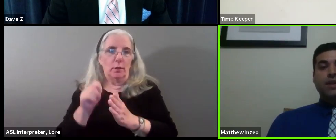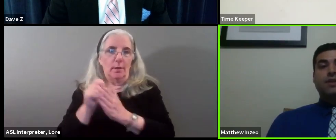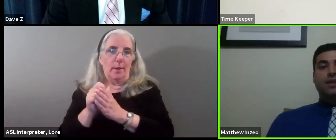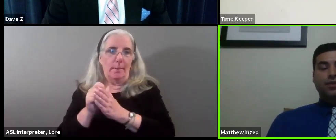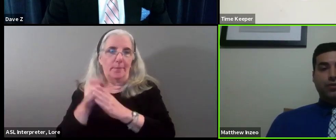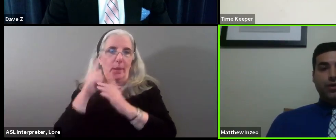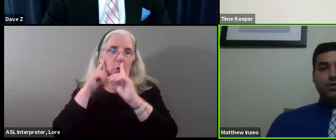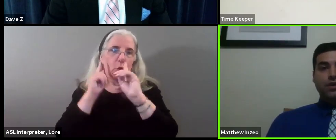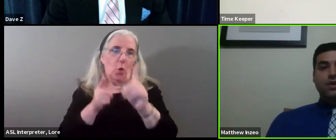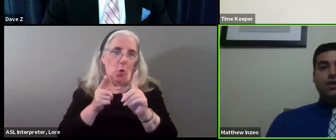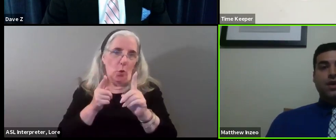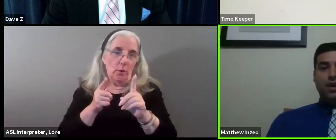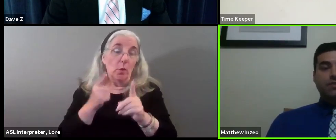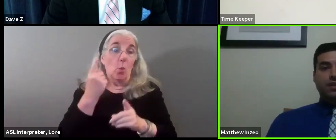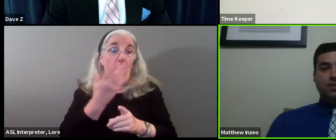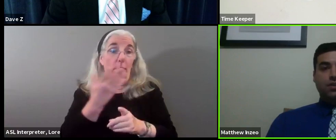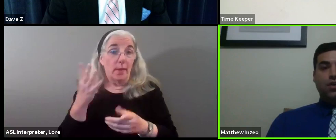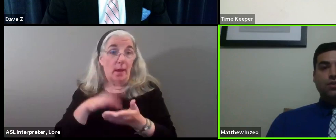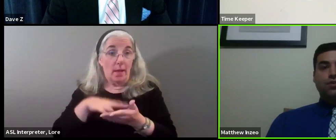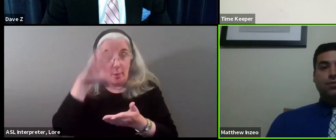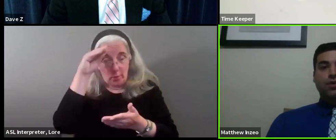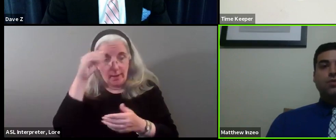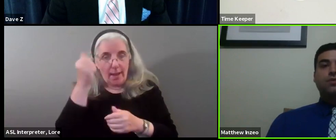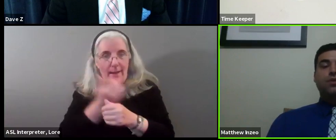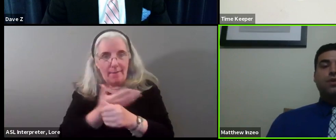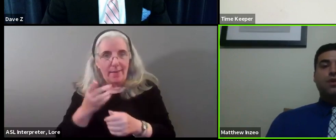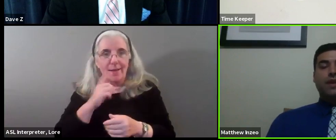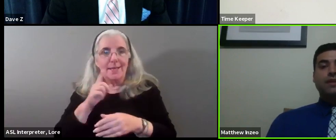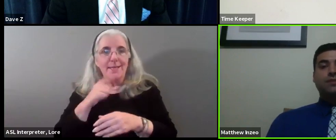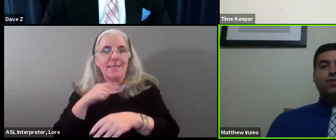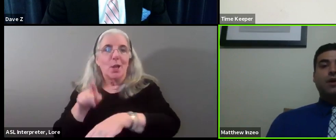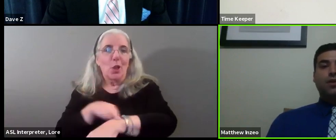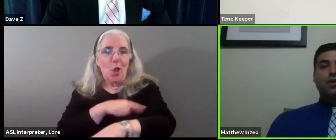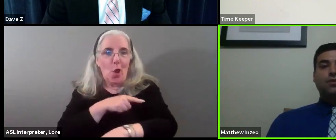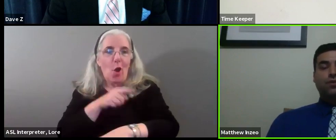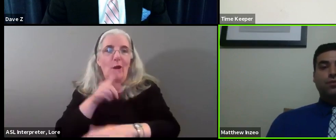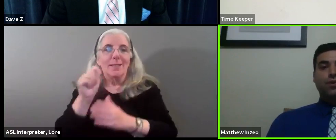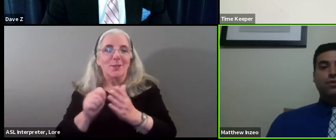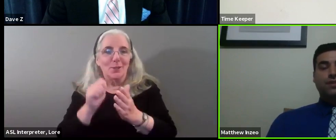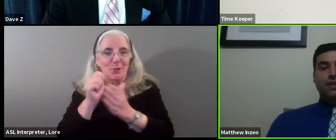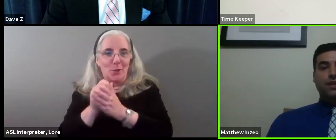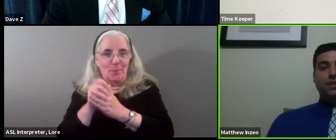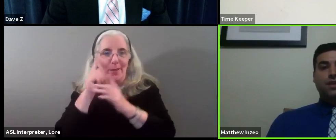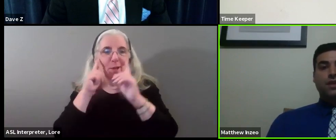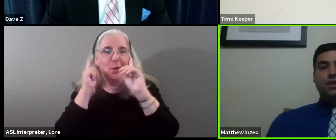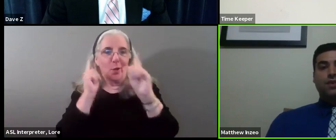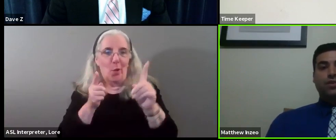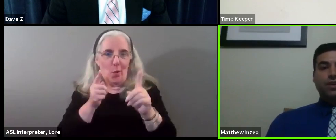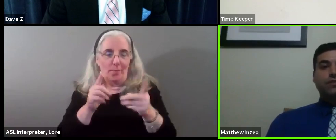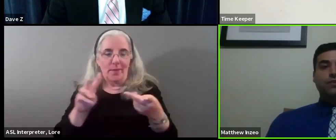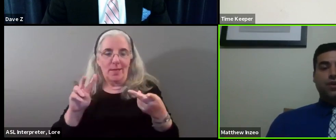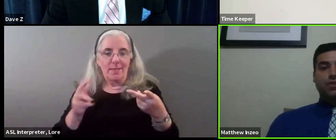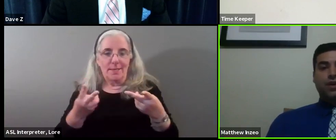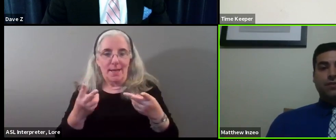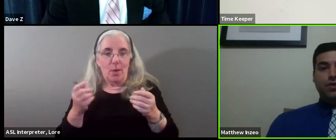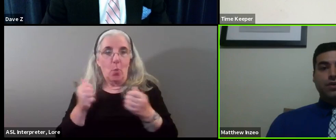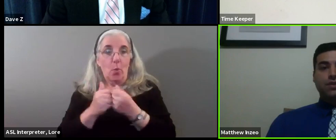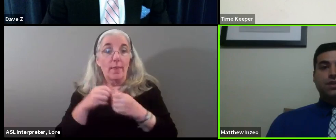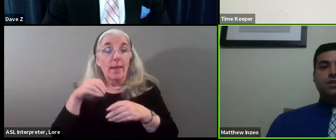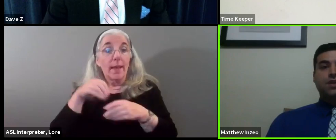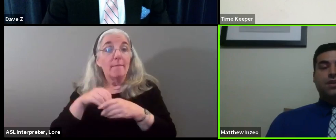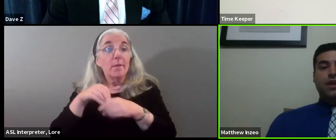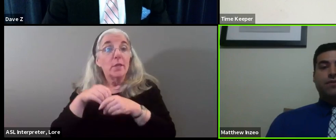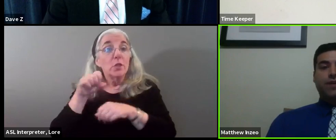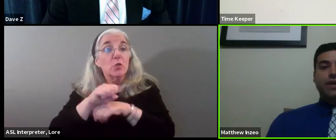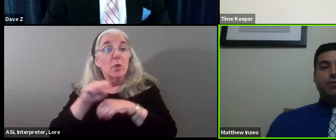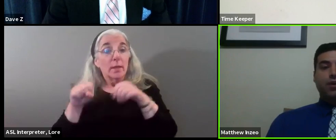learned about anything in Greenbelt, everything is a long term goal. So that is one of my long term goals. The second thing with infrastructure, I've noticed